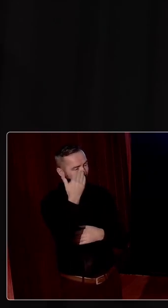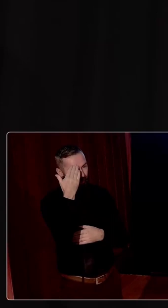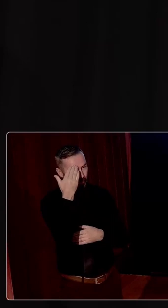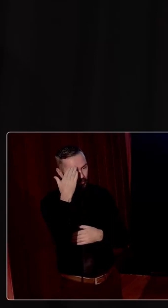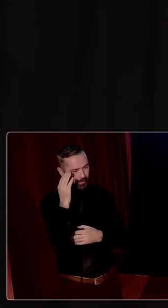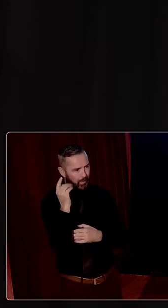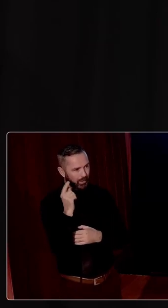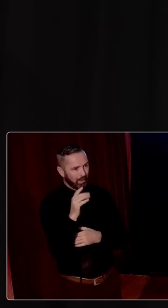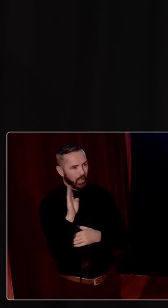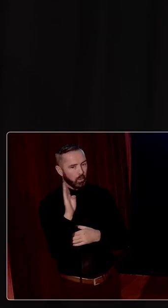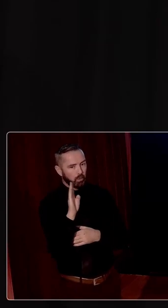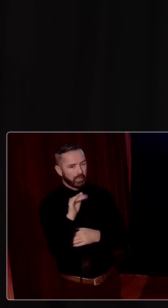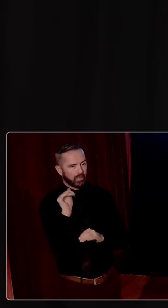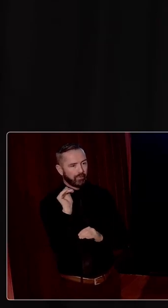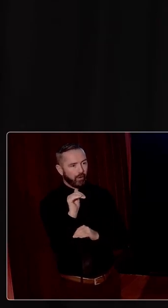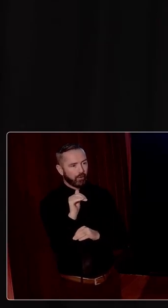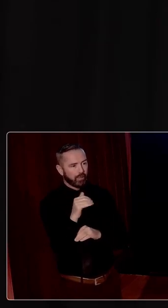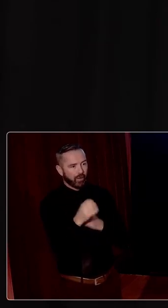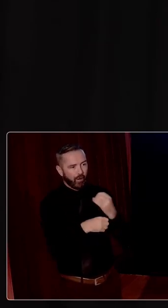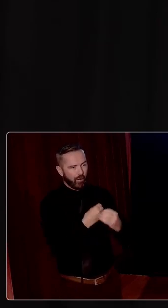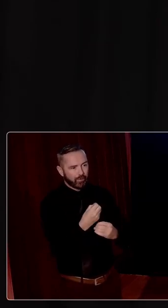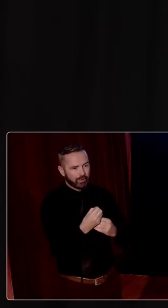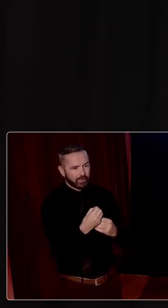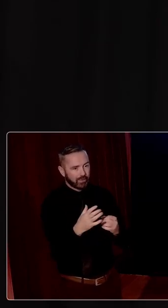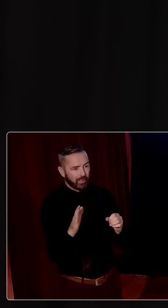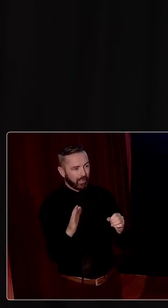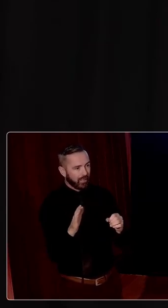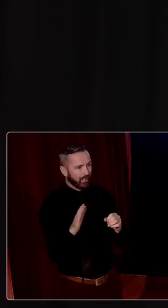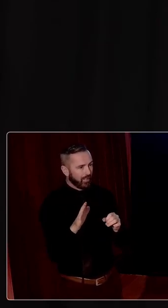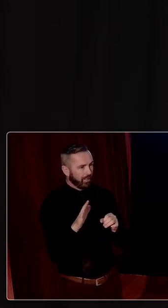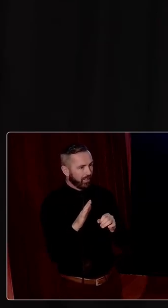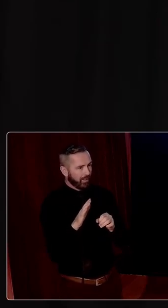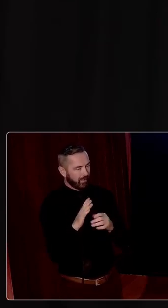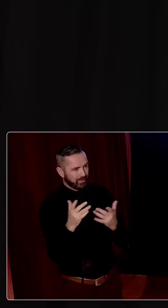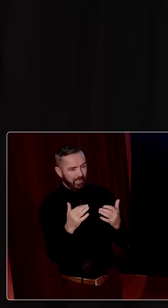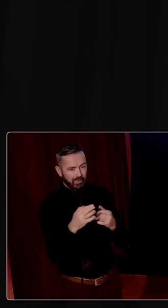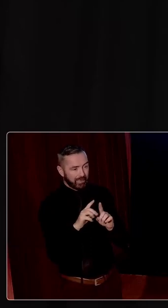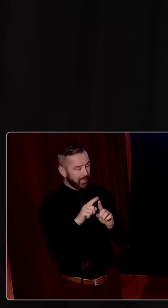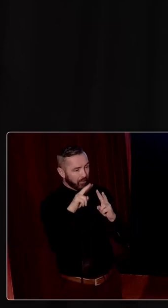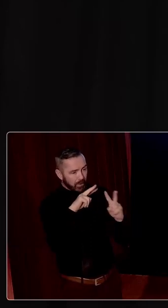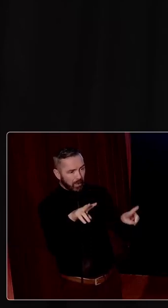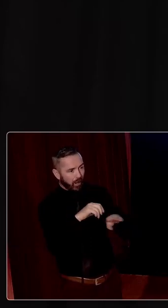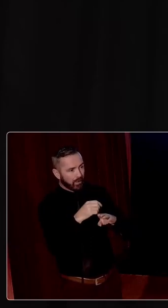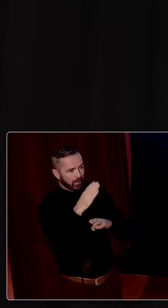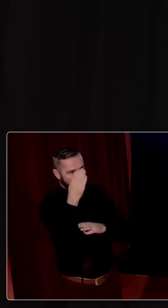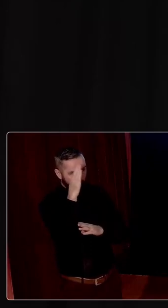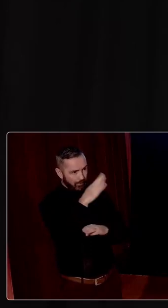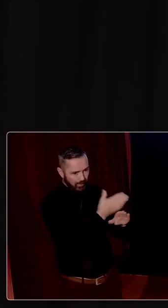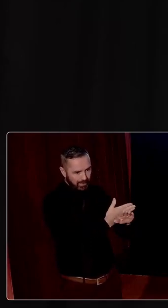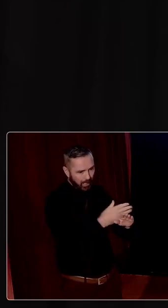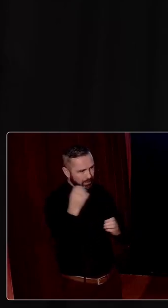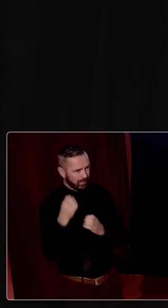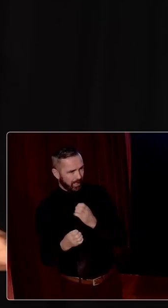they, the British foreign office had a full court press against the Irish position from start to finish. The idea